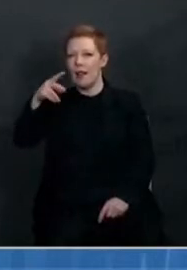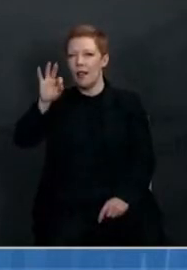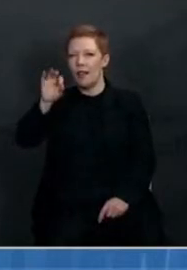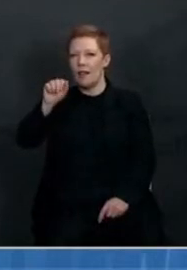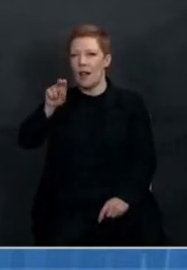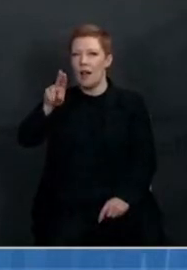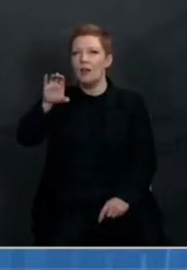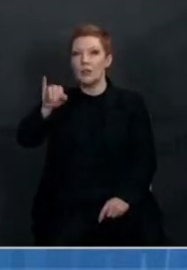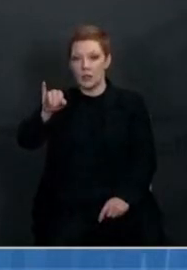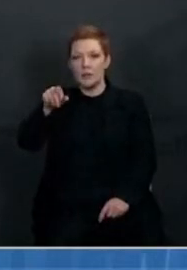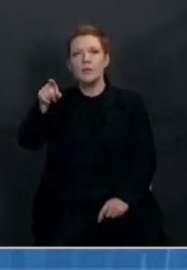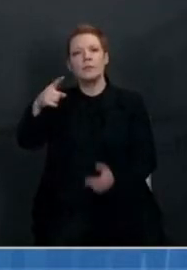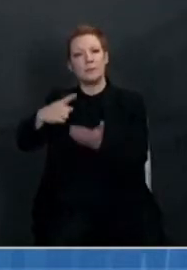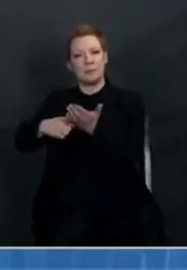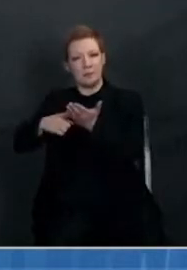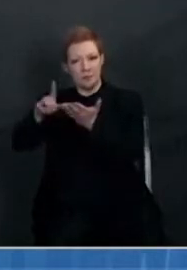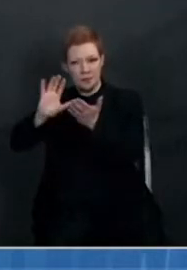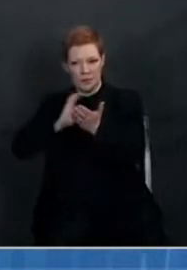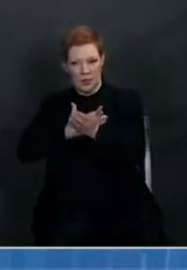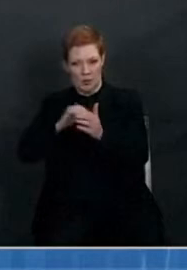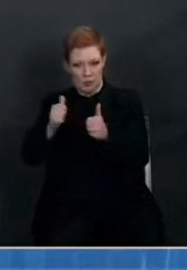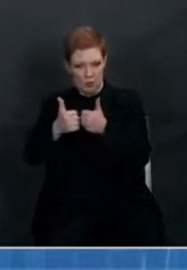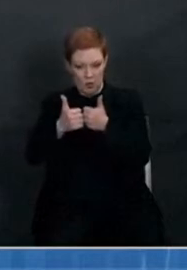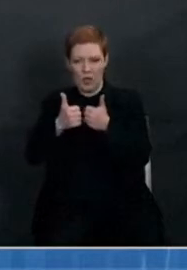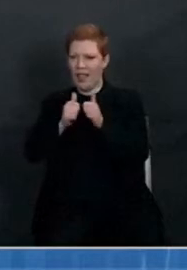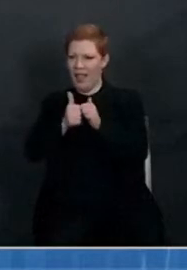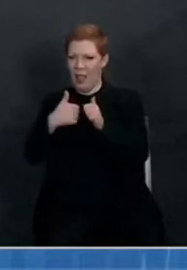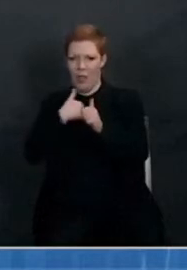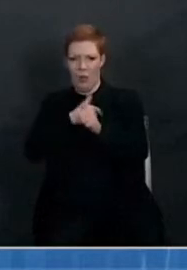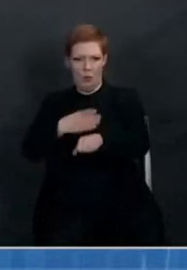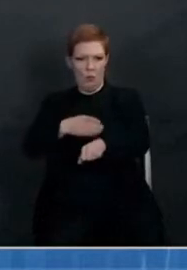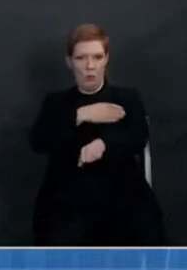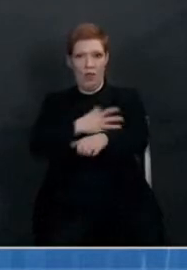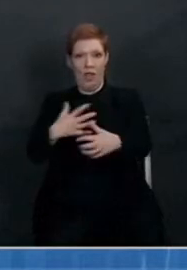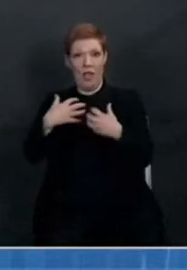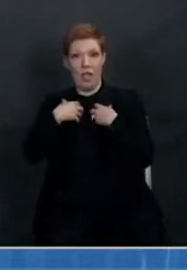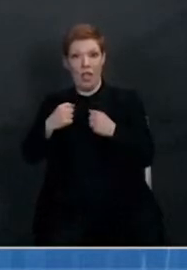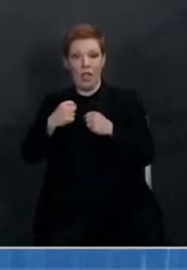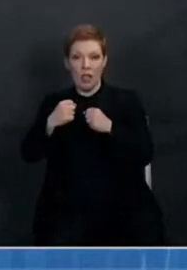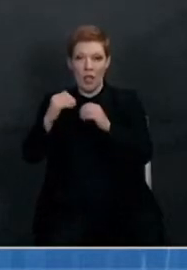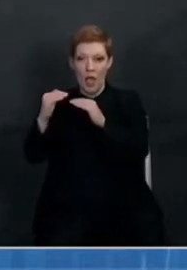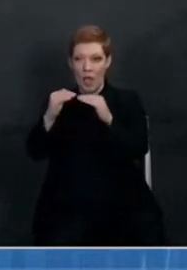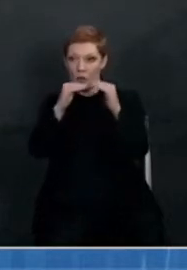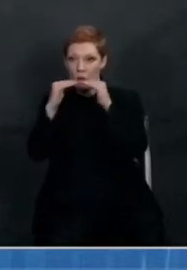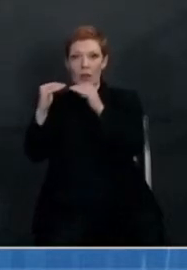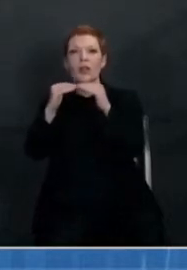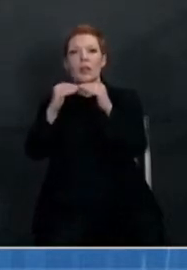we are facing to improve health equity in the face of this pandemic. Let's start with Dr. Walensky.